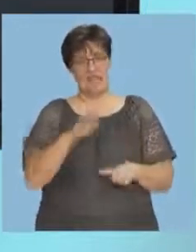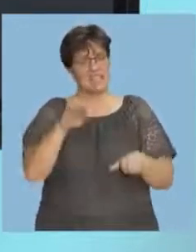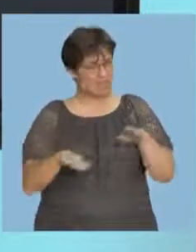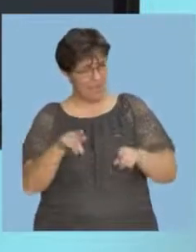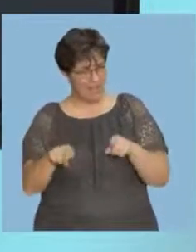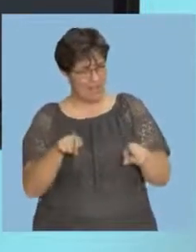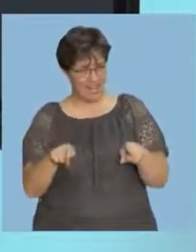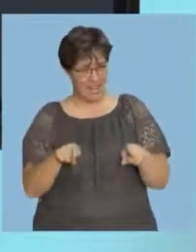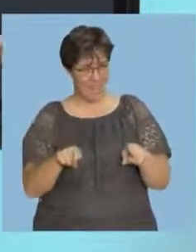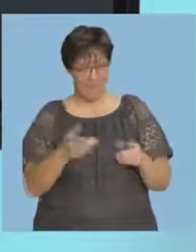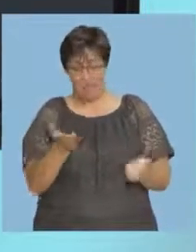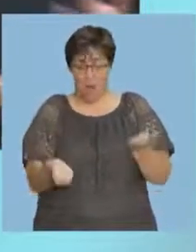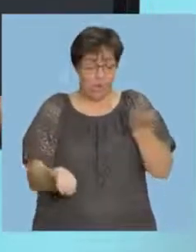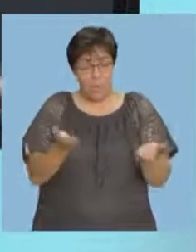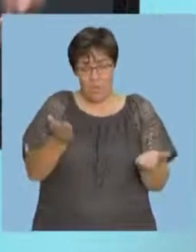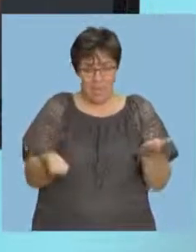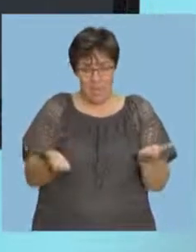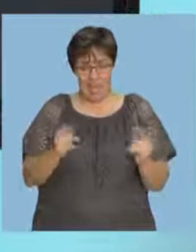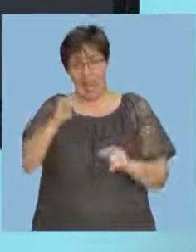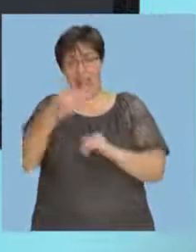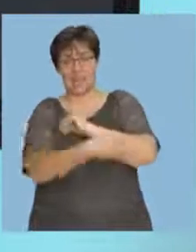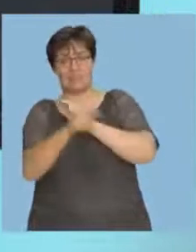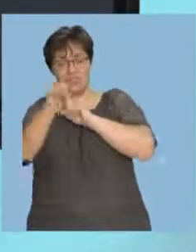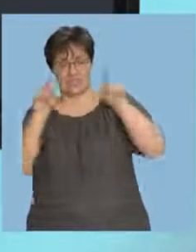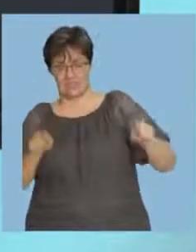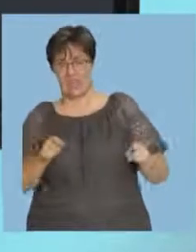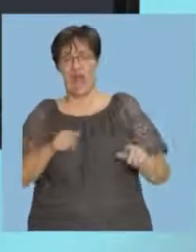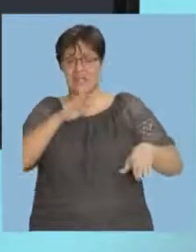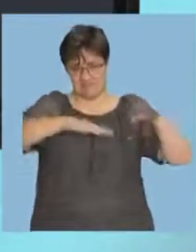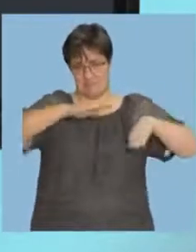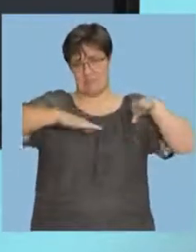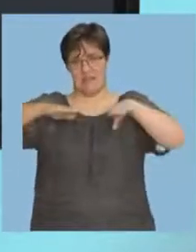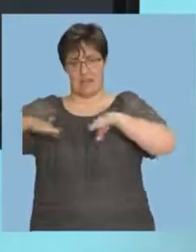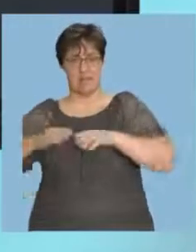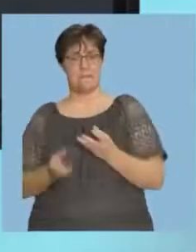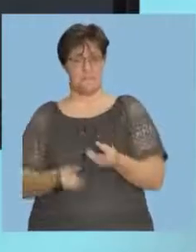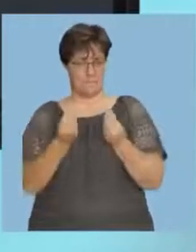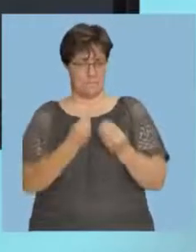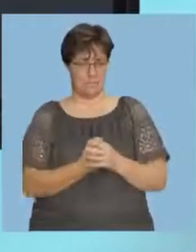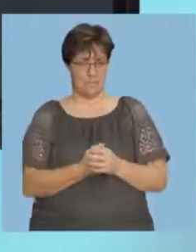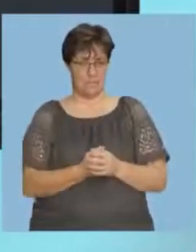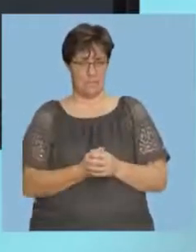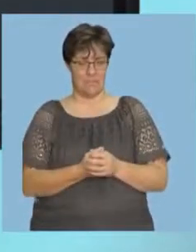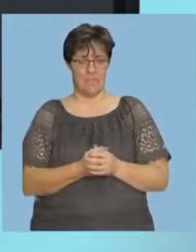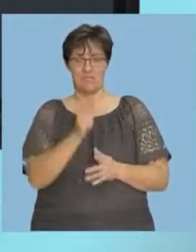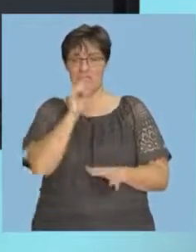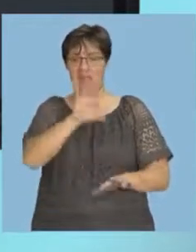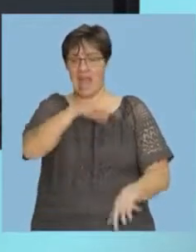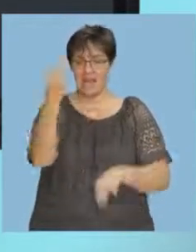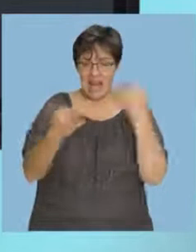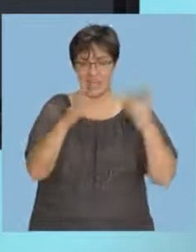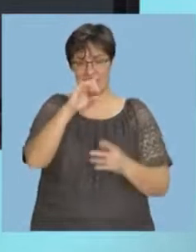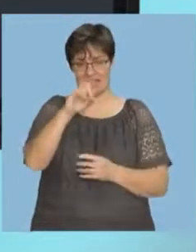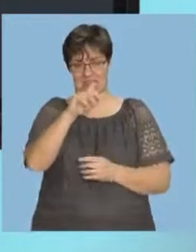the data, if we compare with other countries, we get some similarity. So, it implies when you analyze data,